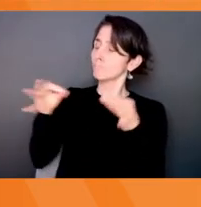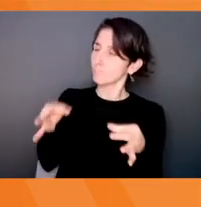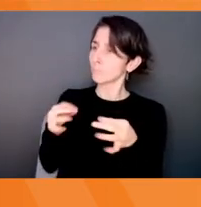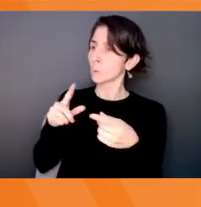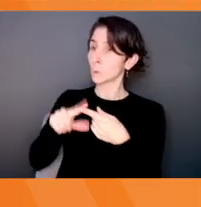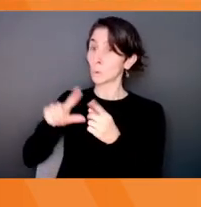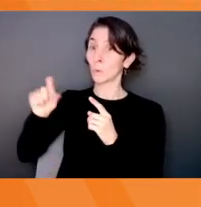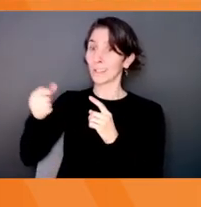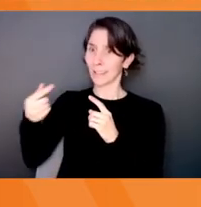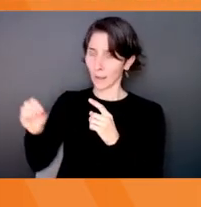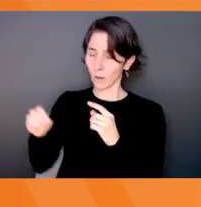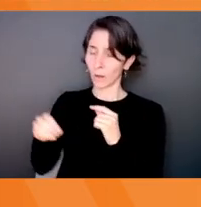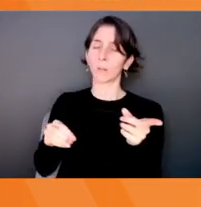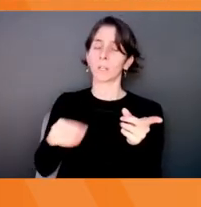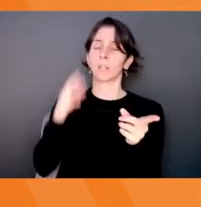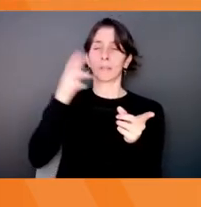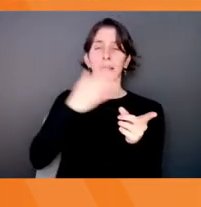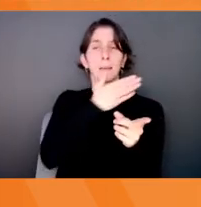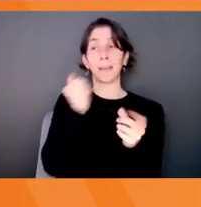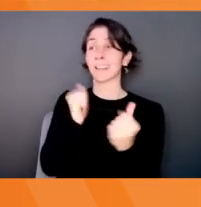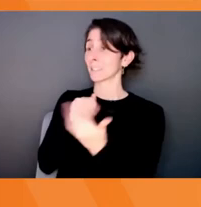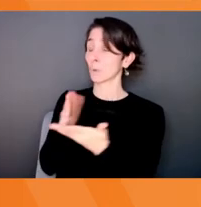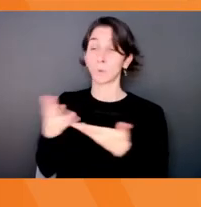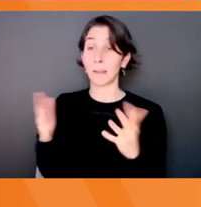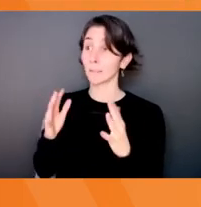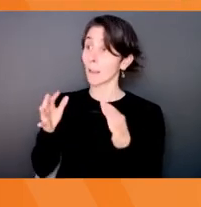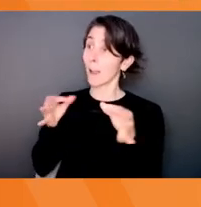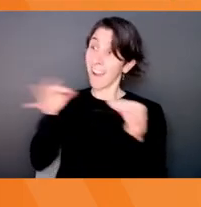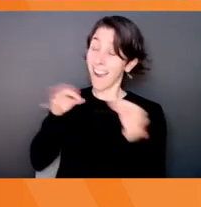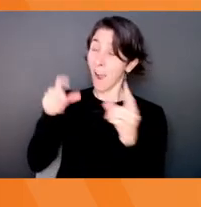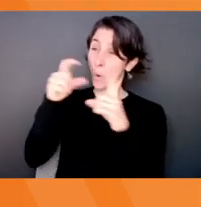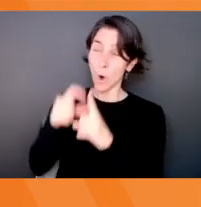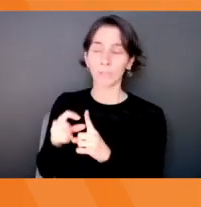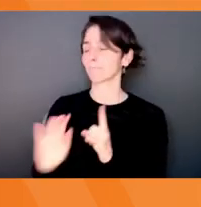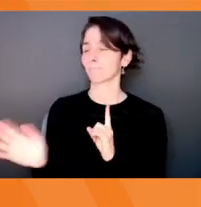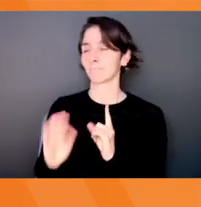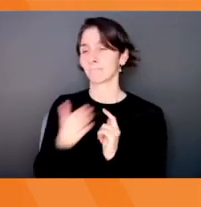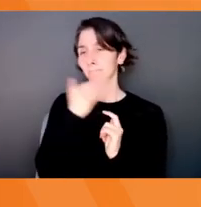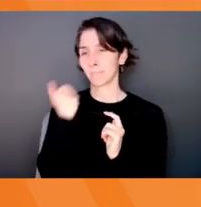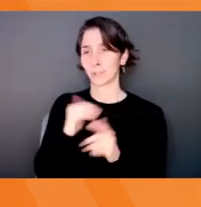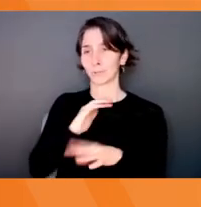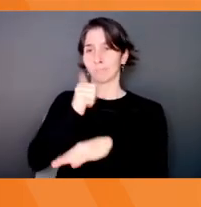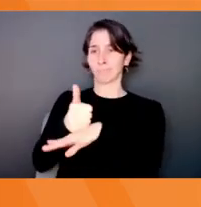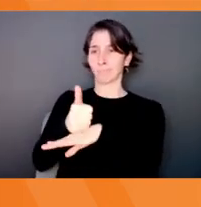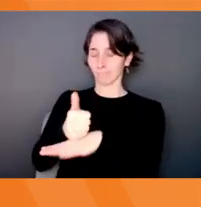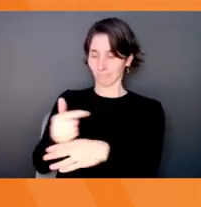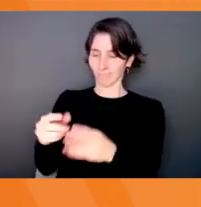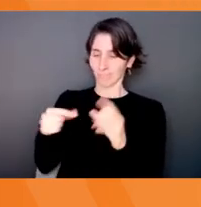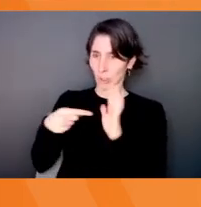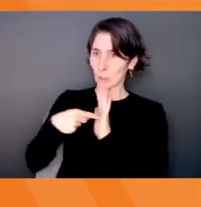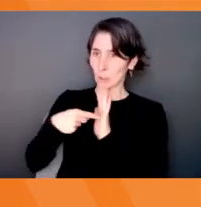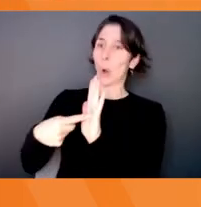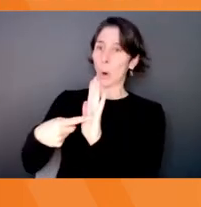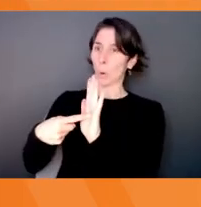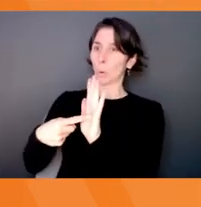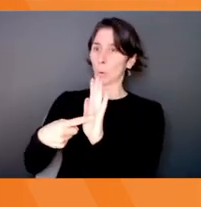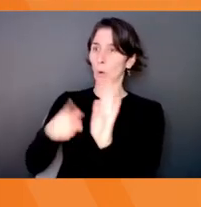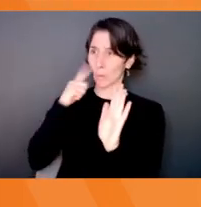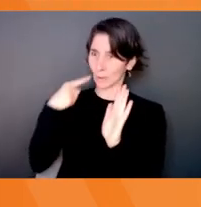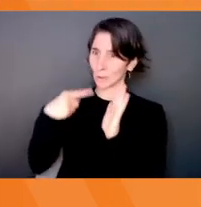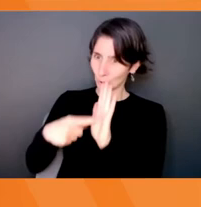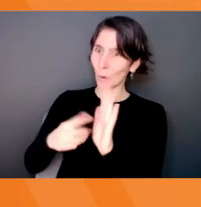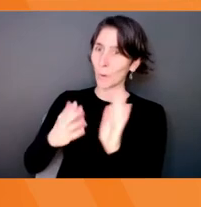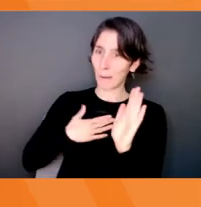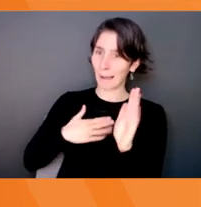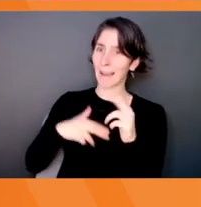realized that prototyping it actually was the best way to communicate his idea. And so he was like, forget me just trying to tell you things. He's like, I'm just going to prototype the build